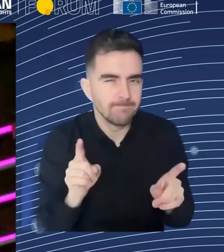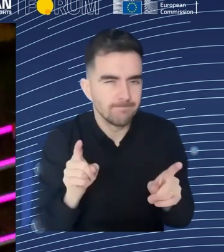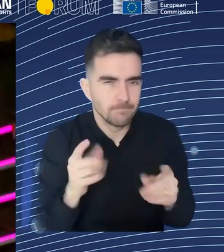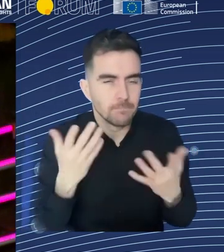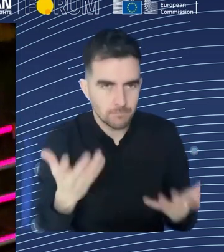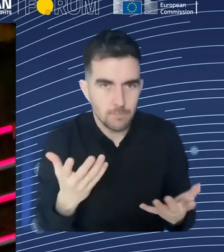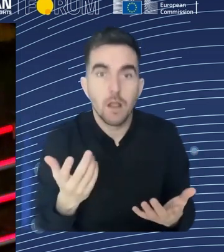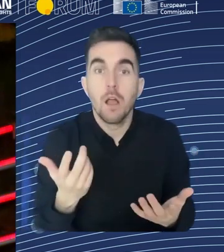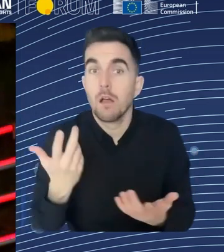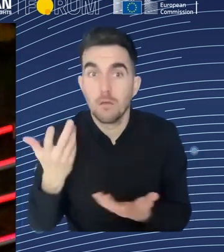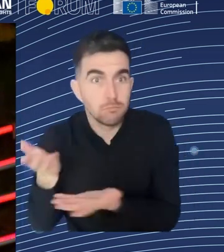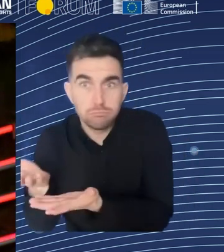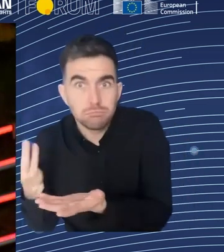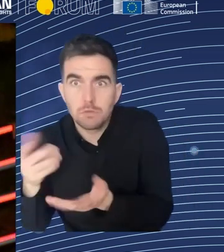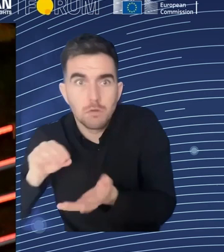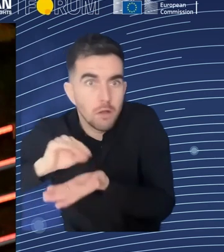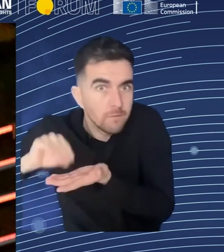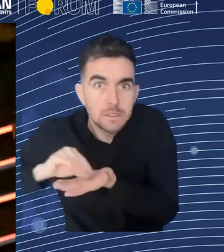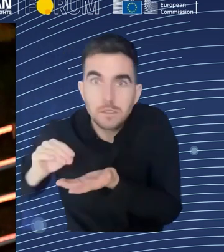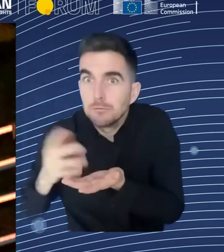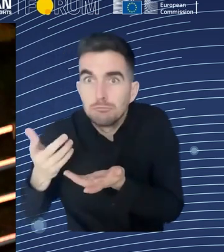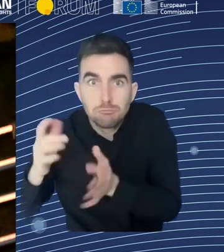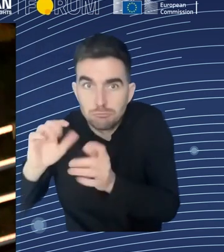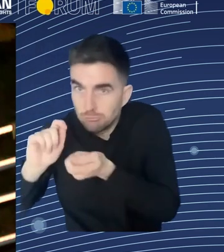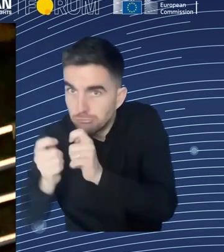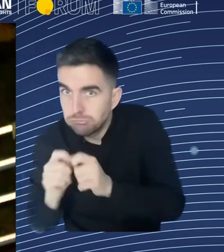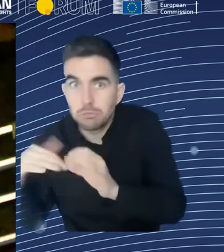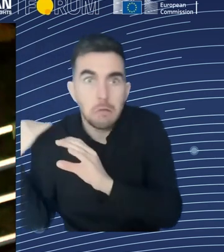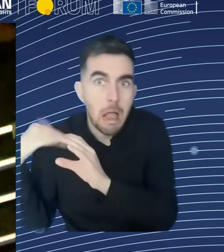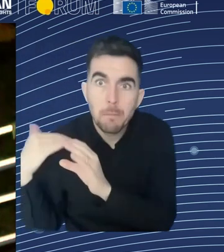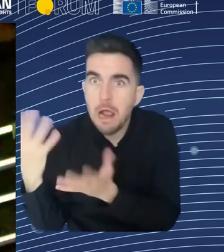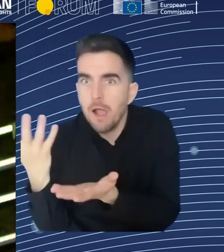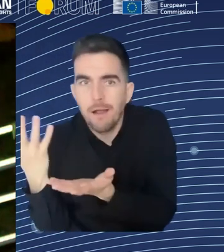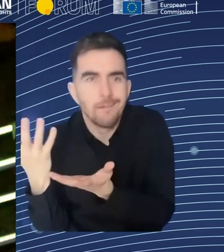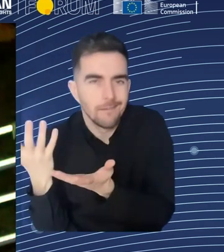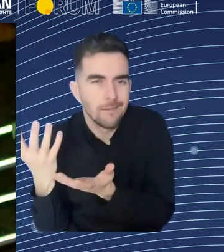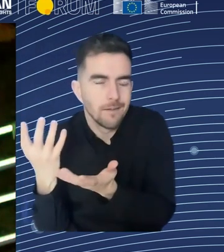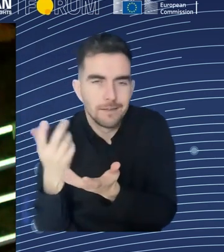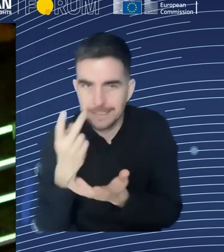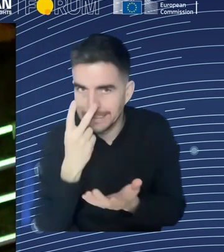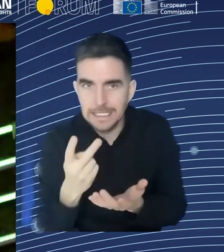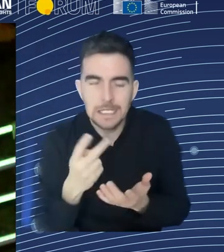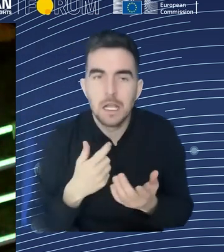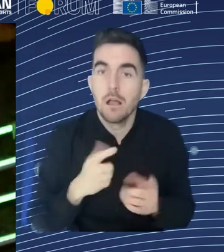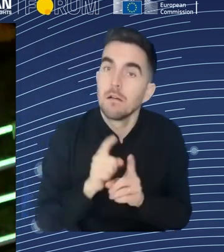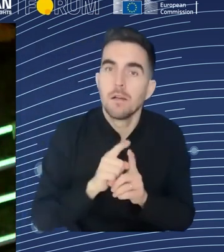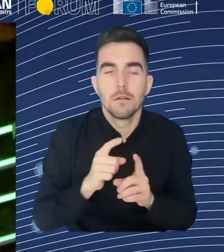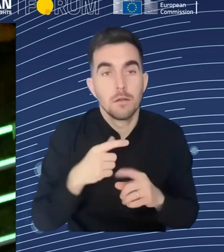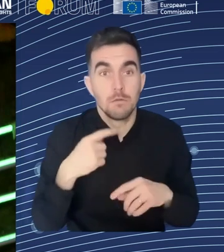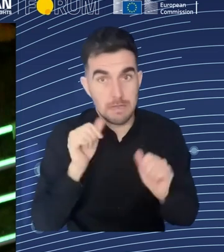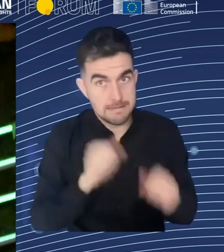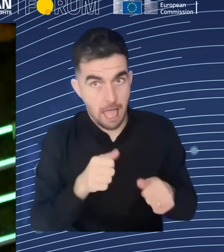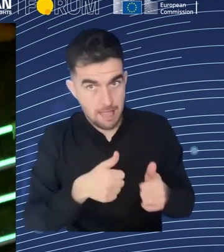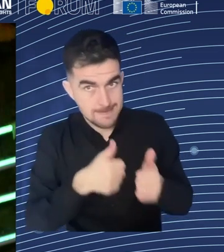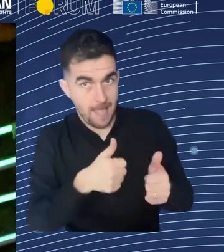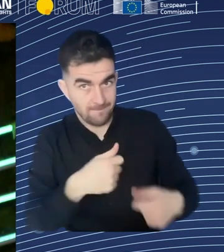more skilled work. And that's also something that you see in the first studies that are emerging about platforms